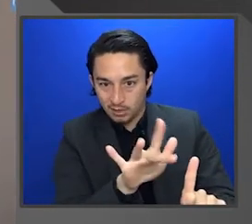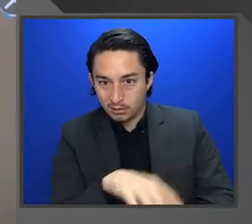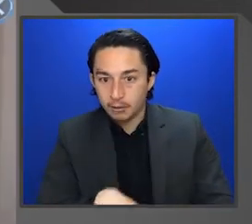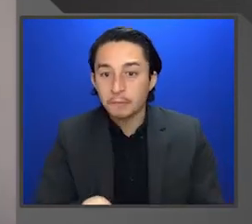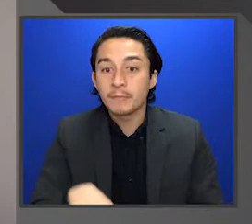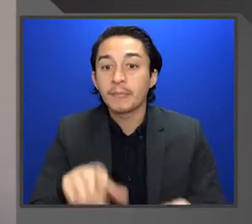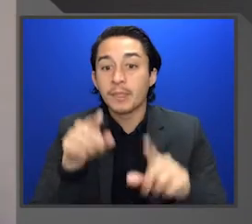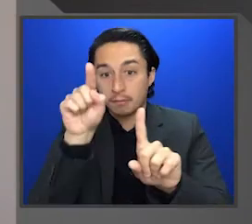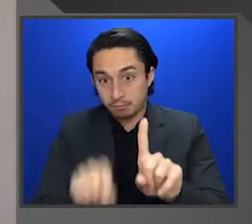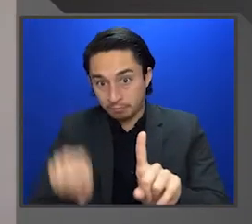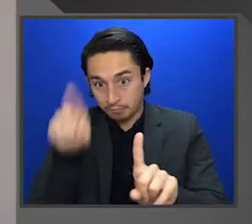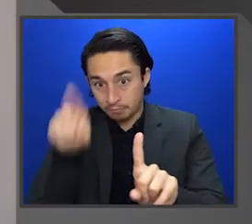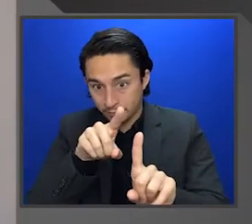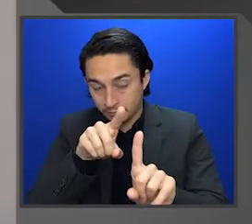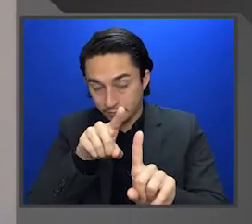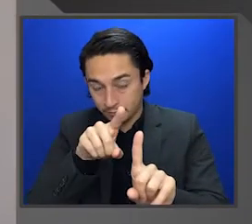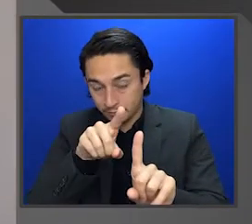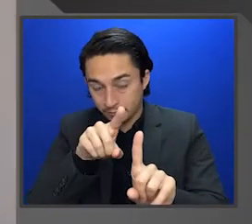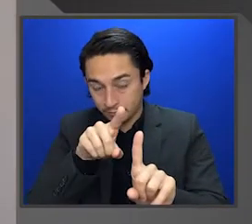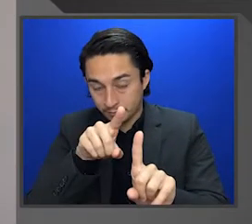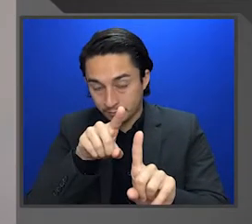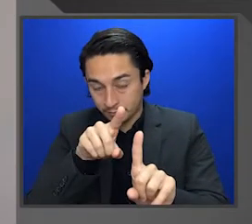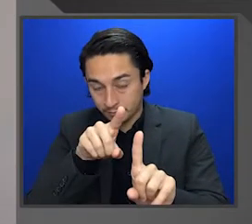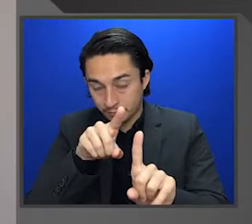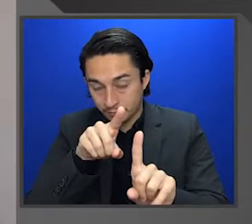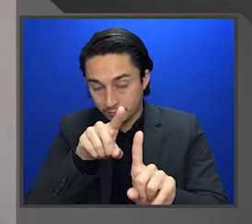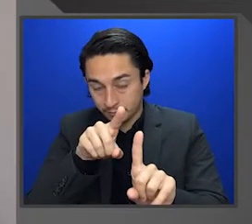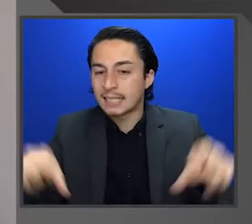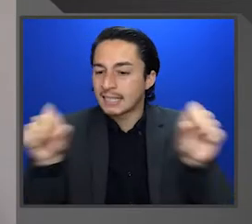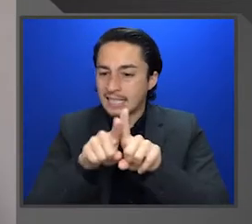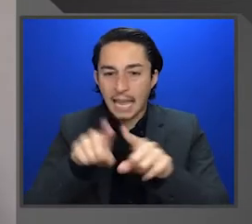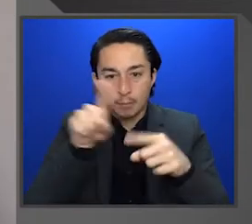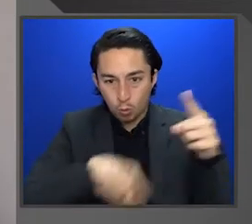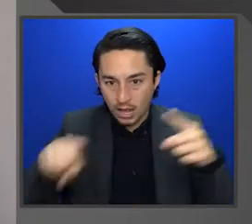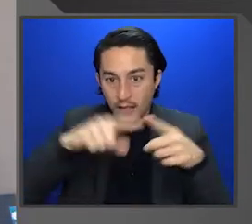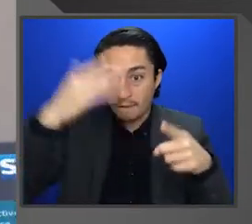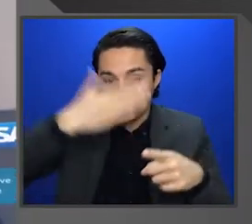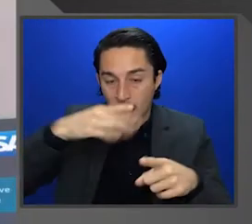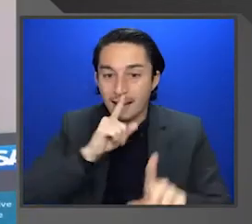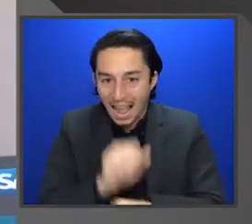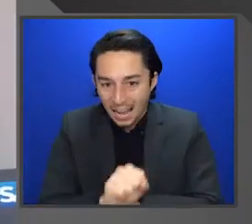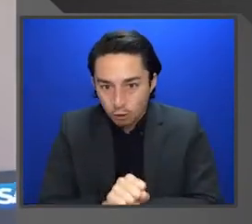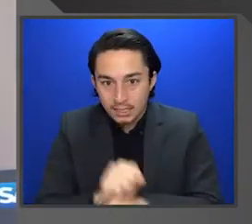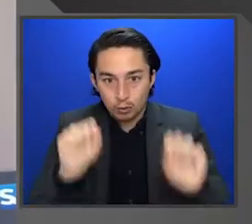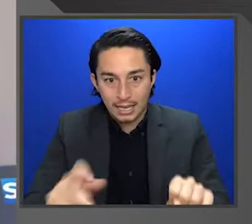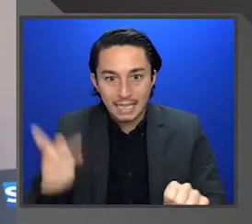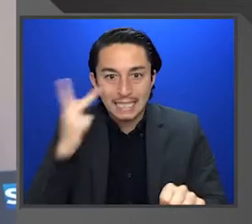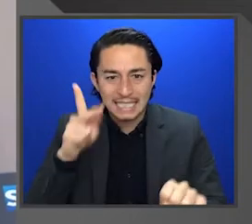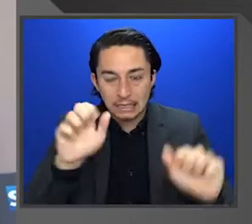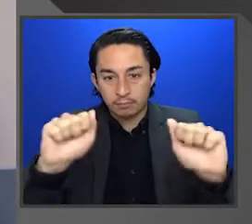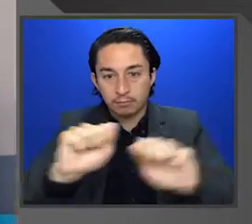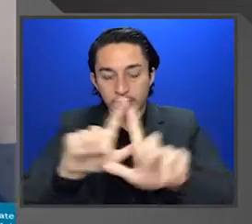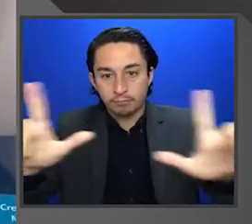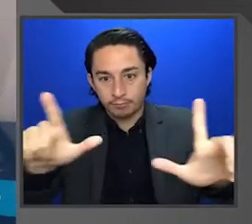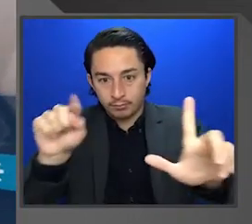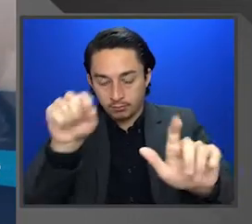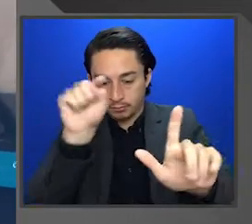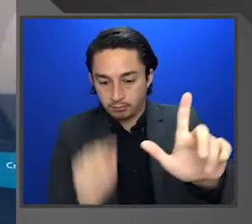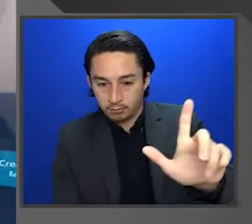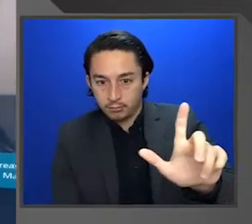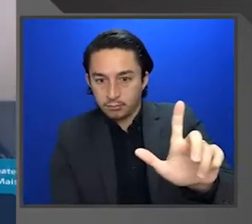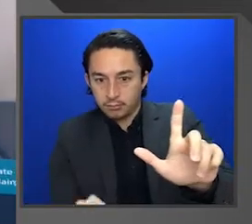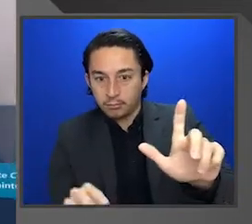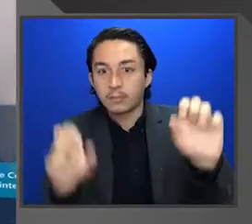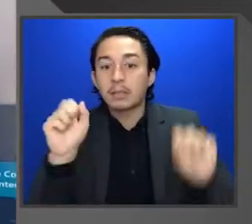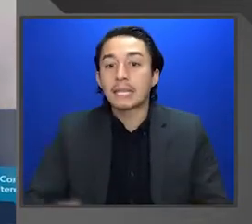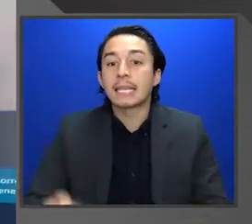here's the wheel. And it's the exact same wheel that's in front of me. So you can actually see it here. Down below, we have the last